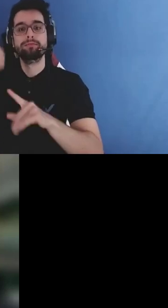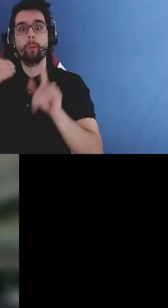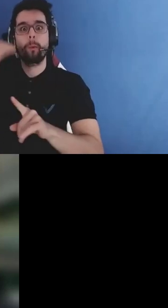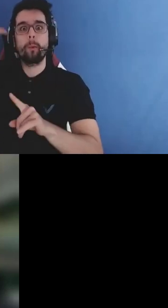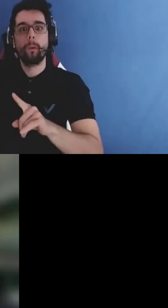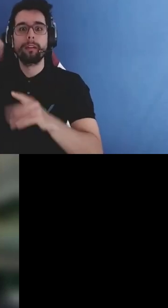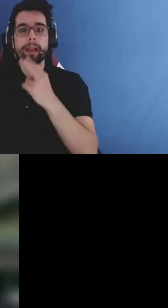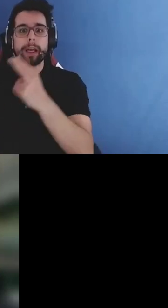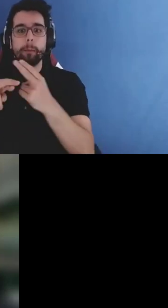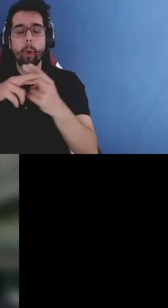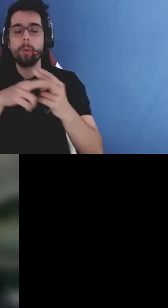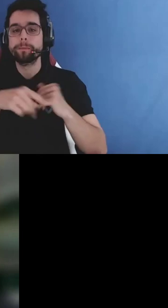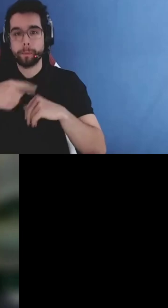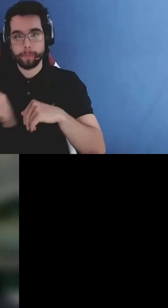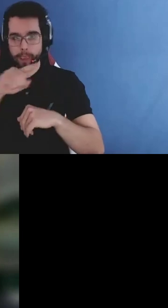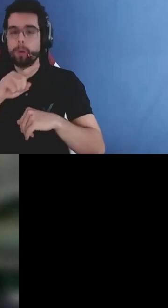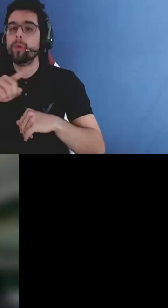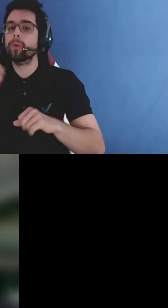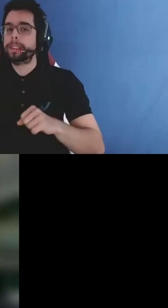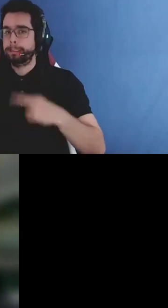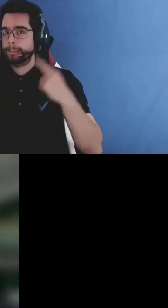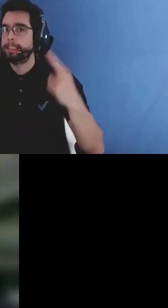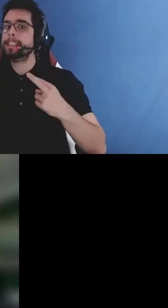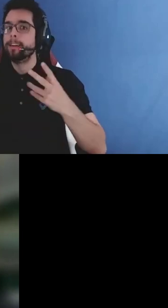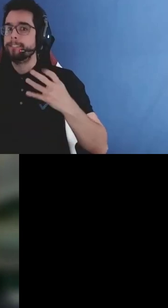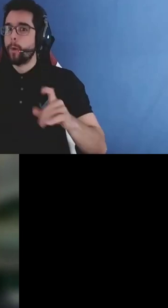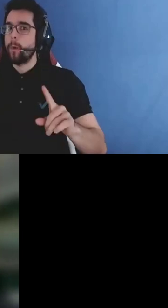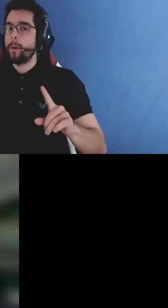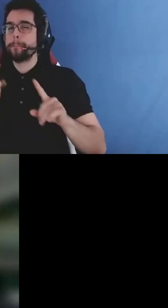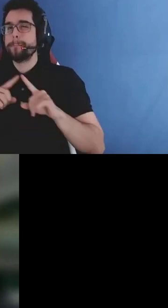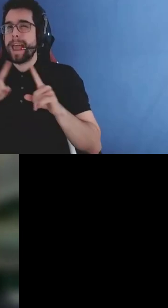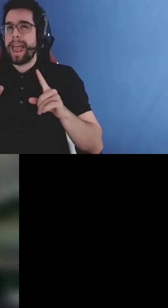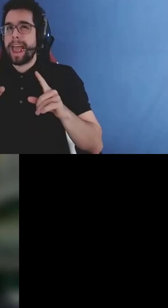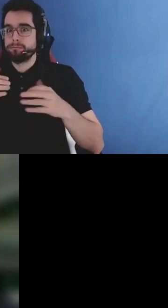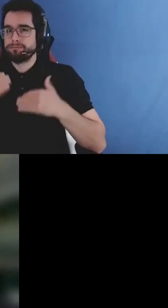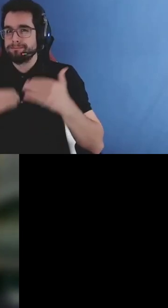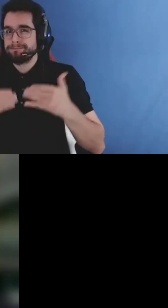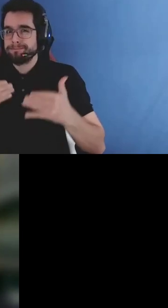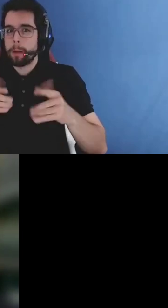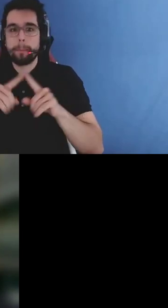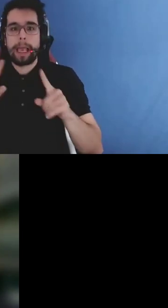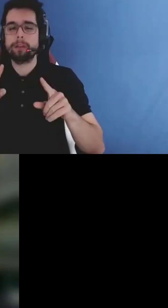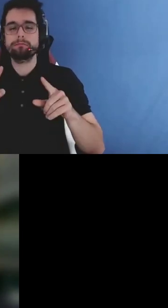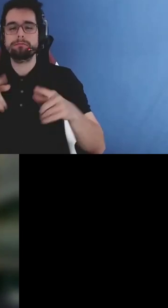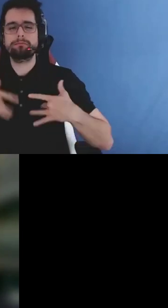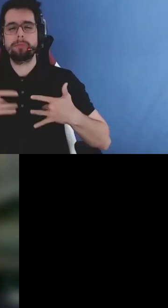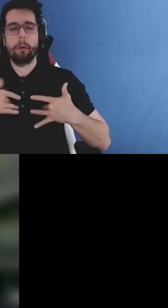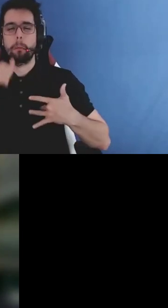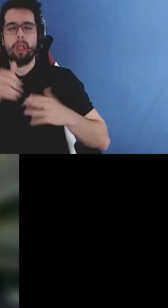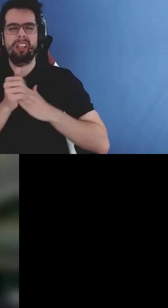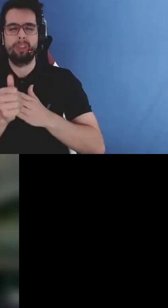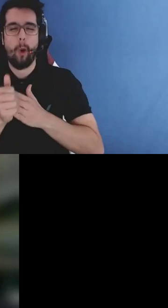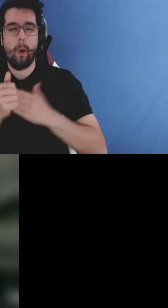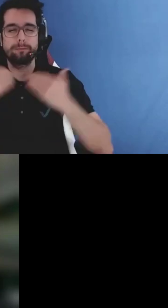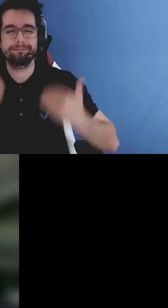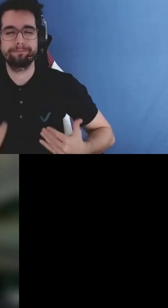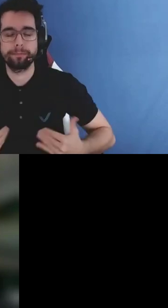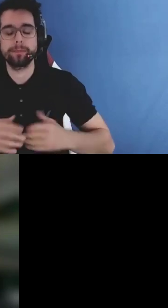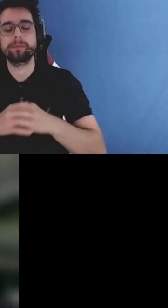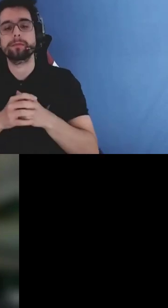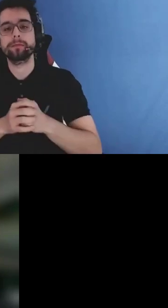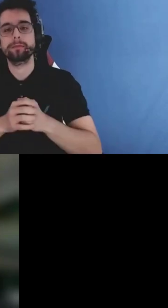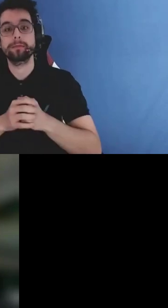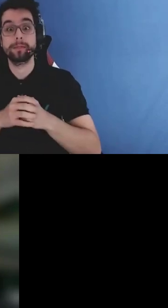this is a space of collaborative learning this is the kind of learning and unlearning that requires each of us